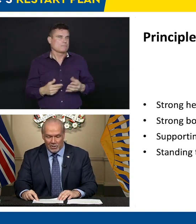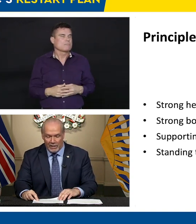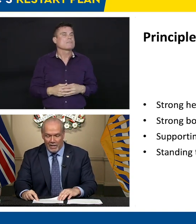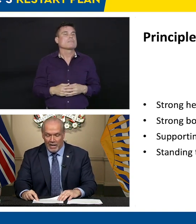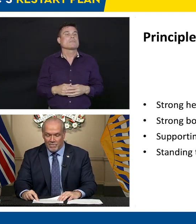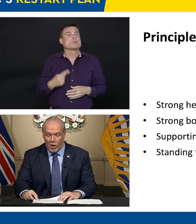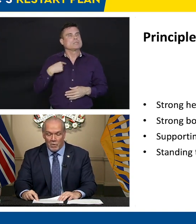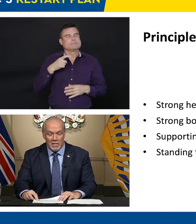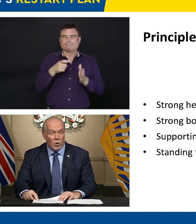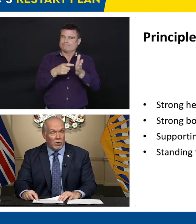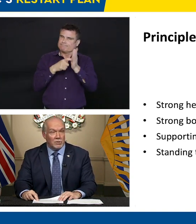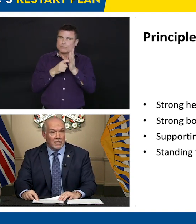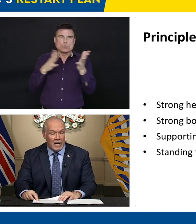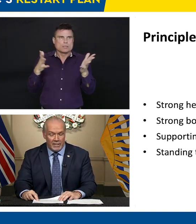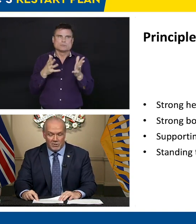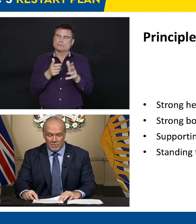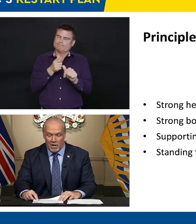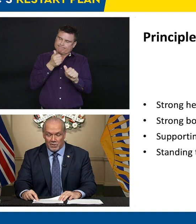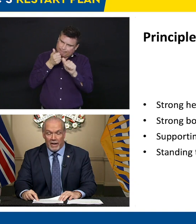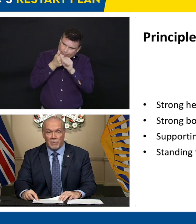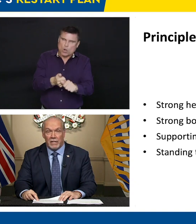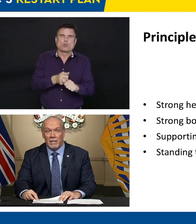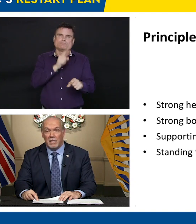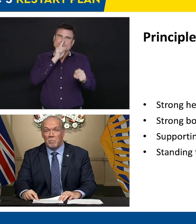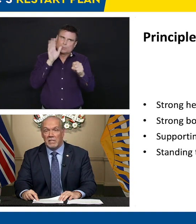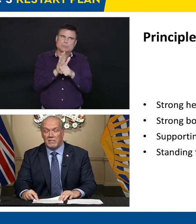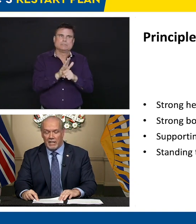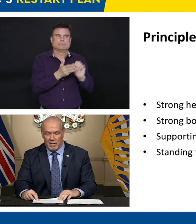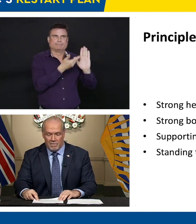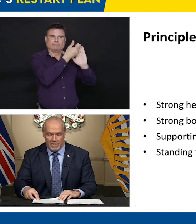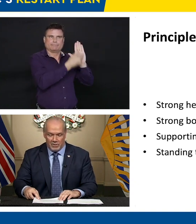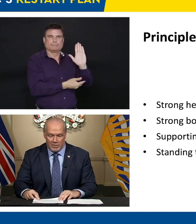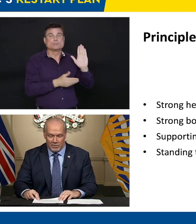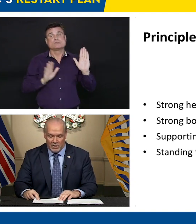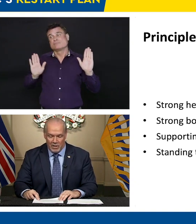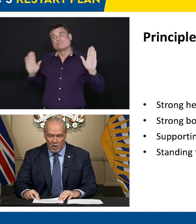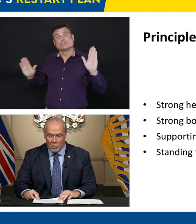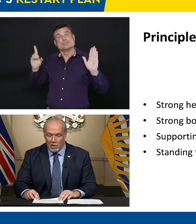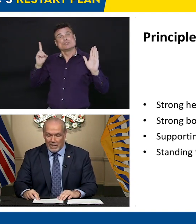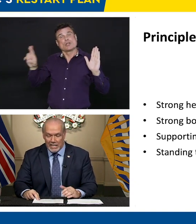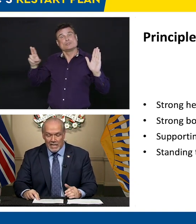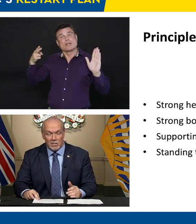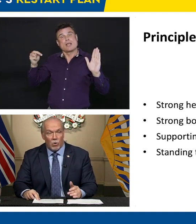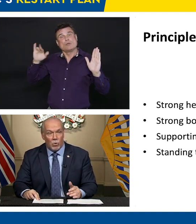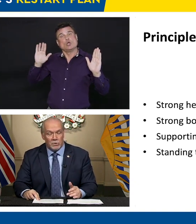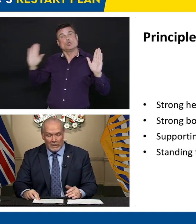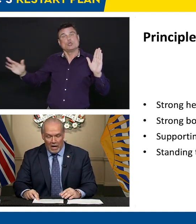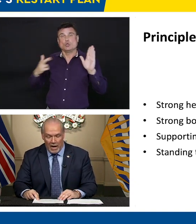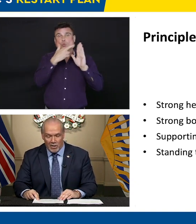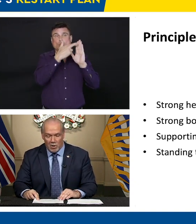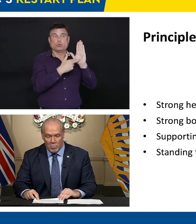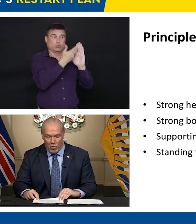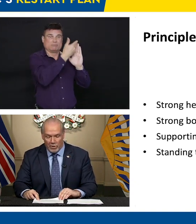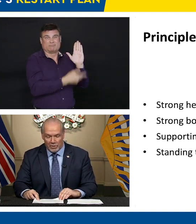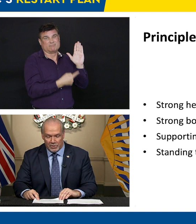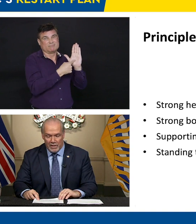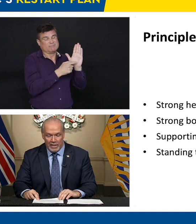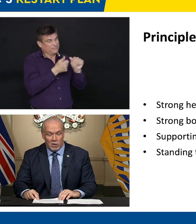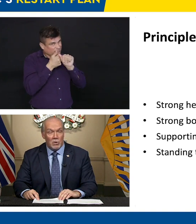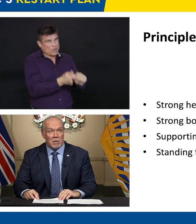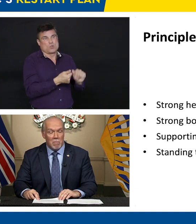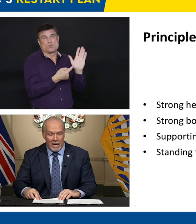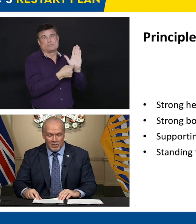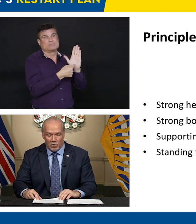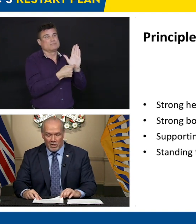hand-washing, and following the orders and guidance of Dr. Henry and BC health officials. We're going to need to hold the line on borders,